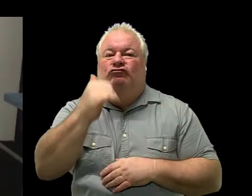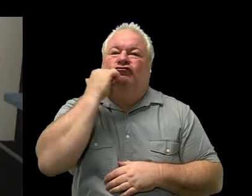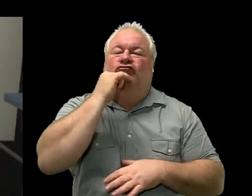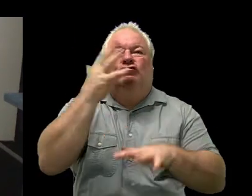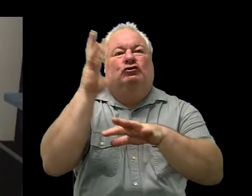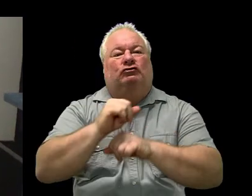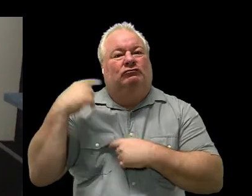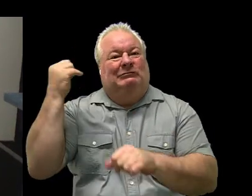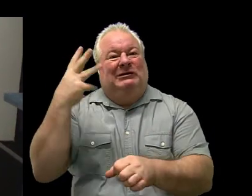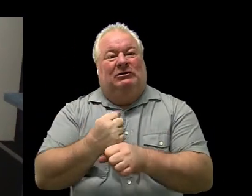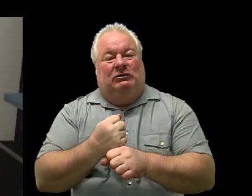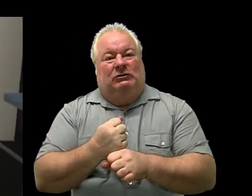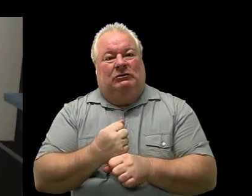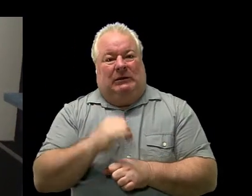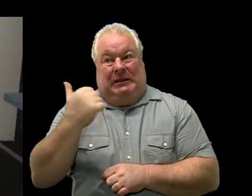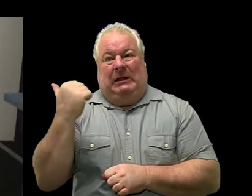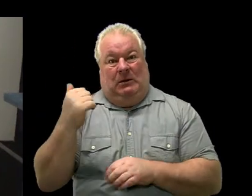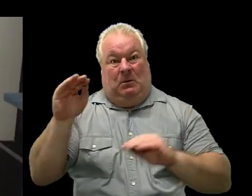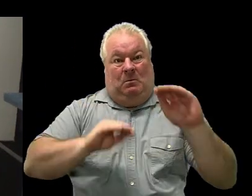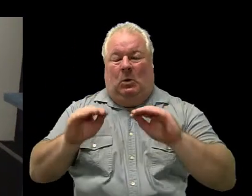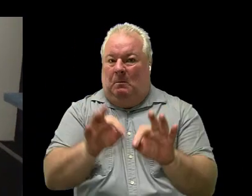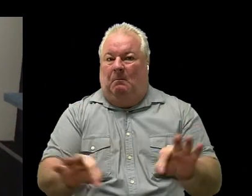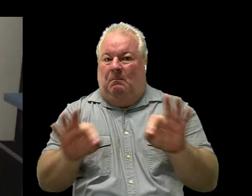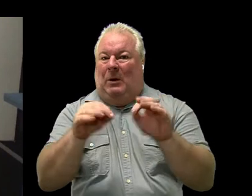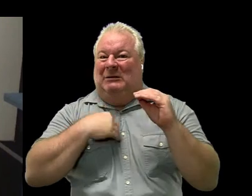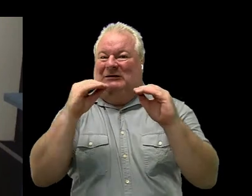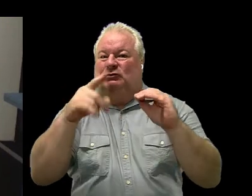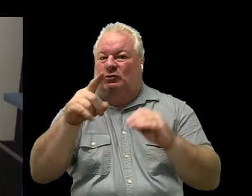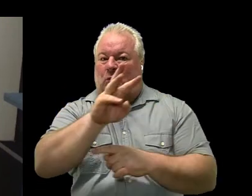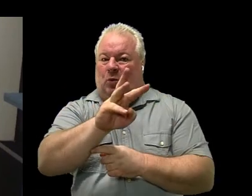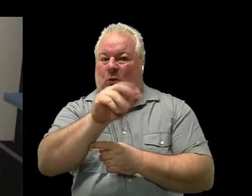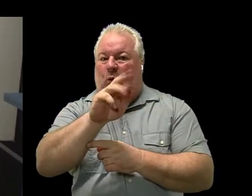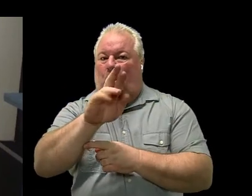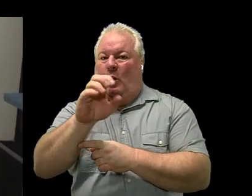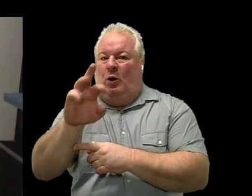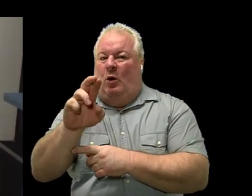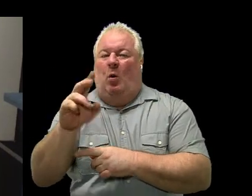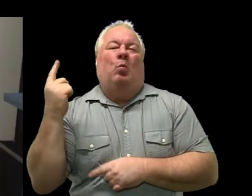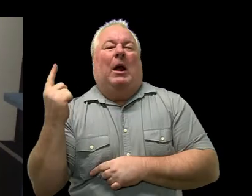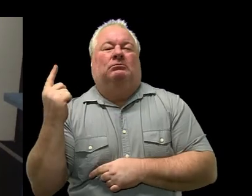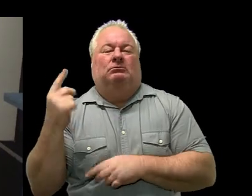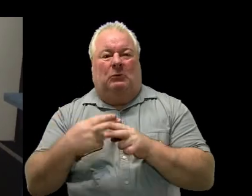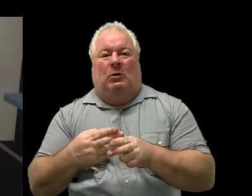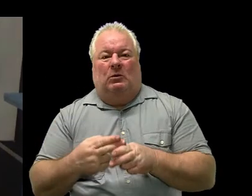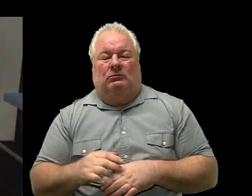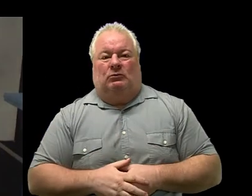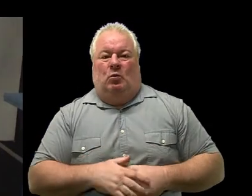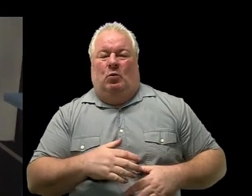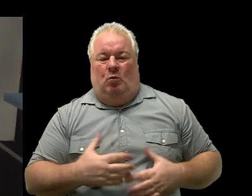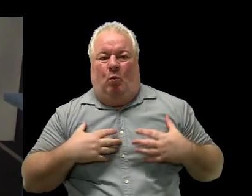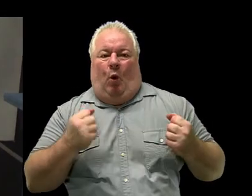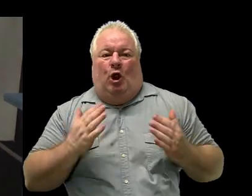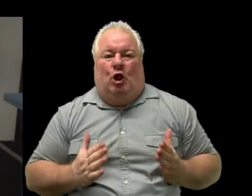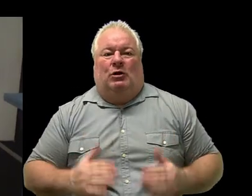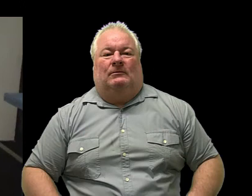engagement very very important pose that I'm teaching you again warrior one we'll call it let's step your left